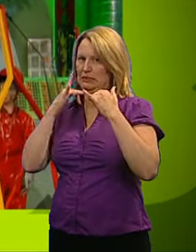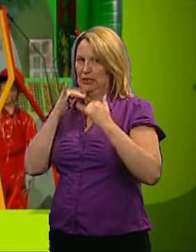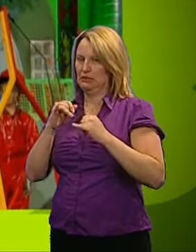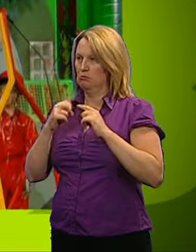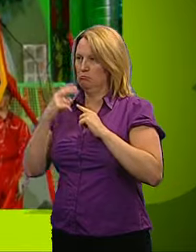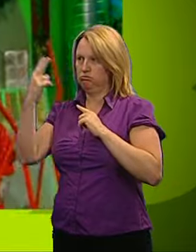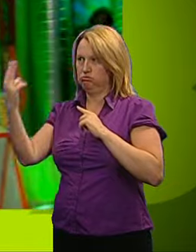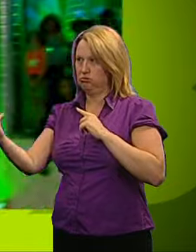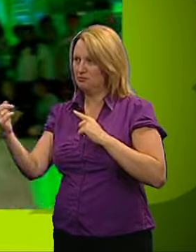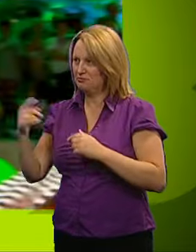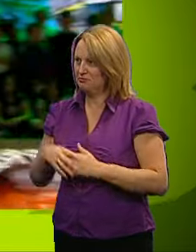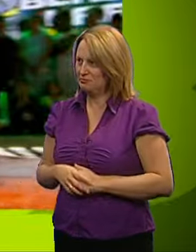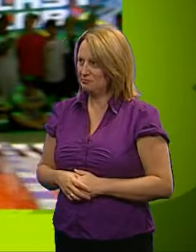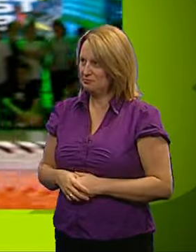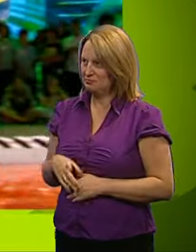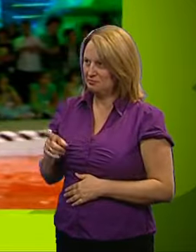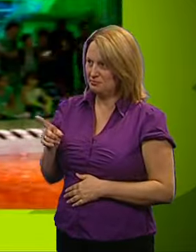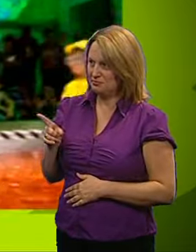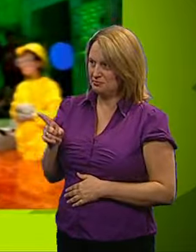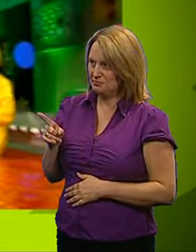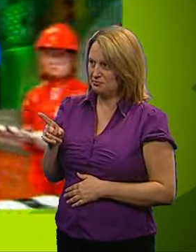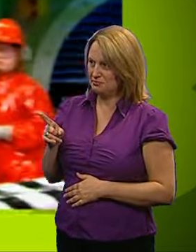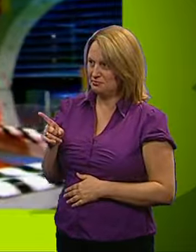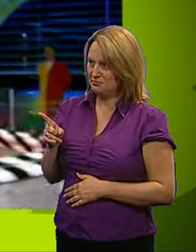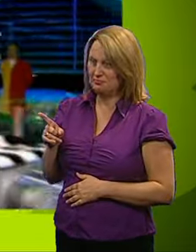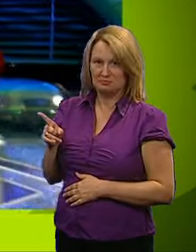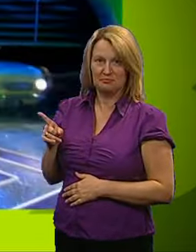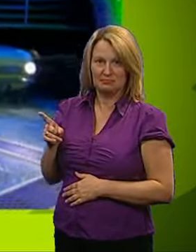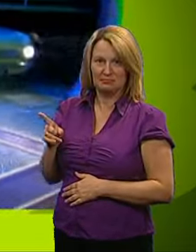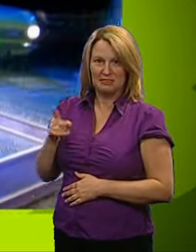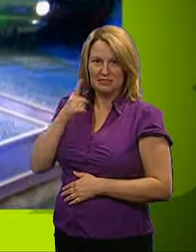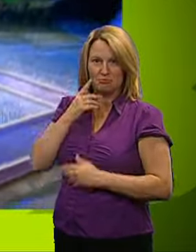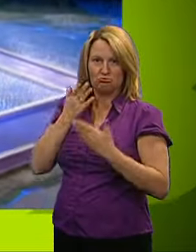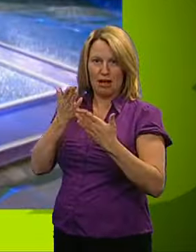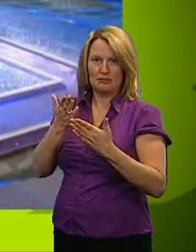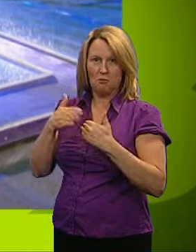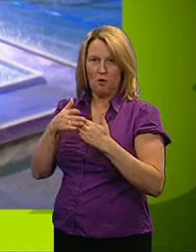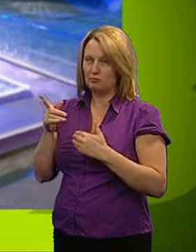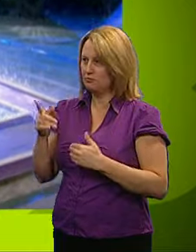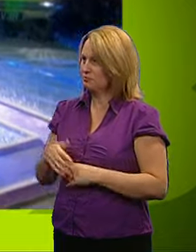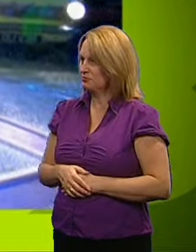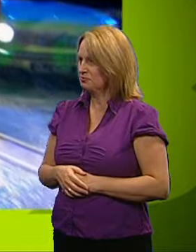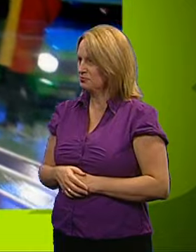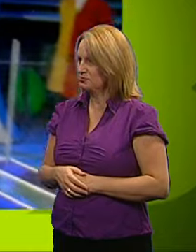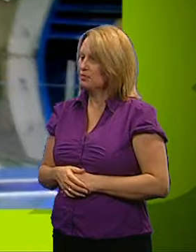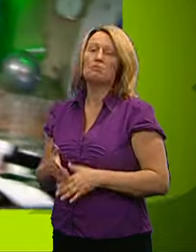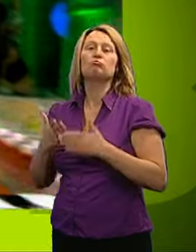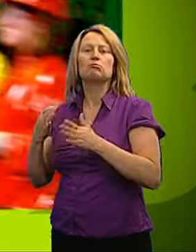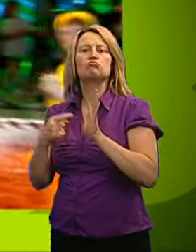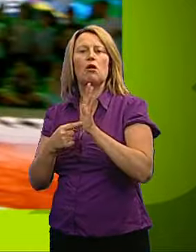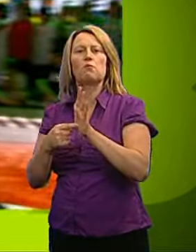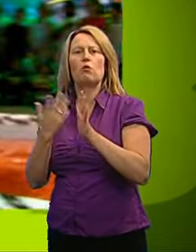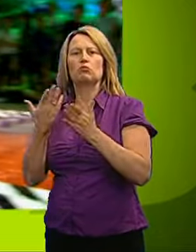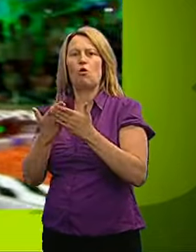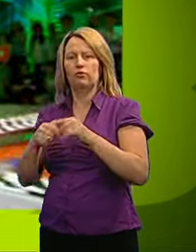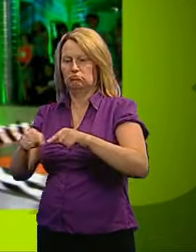pods over this tank and into the prize zone on the other side. It's as simple as that. The prizes up for grabs today, represented